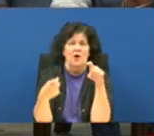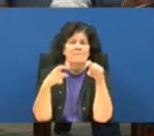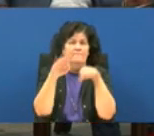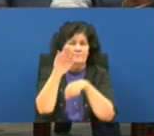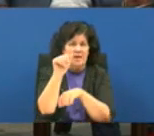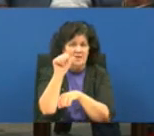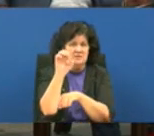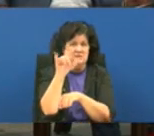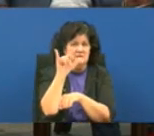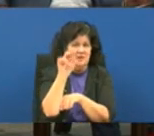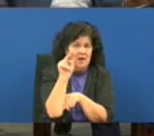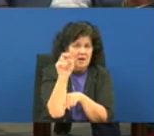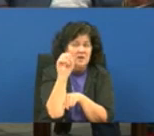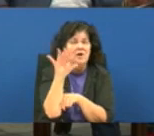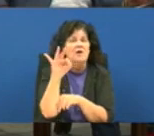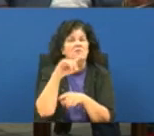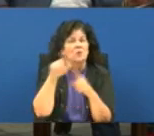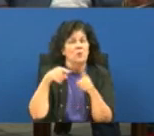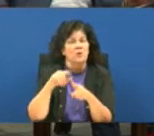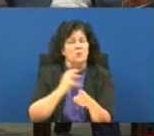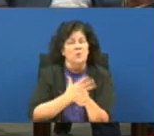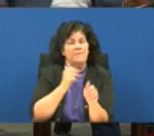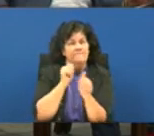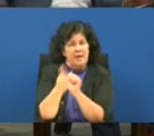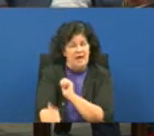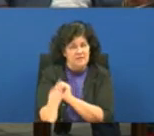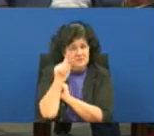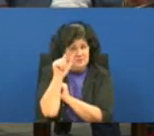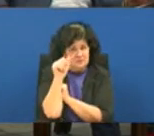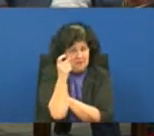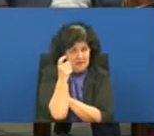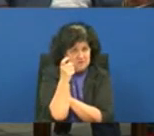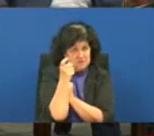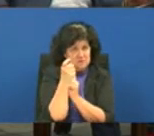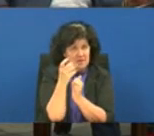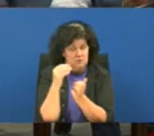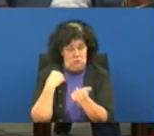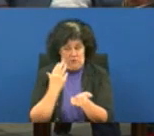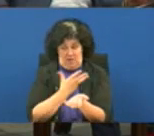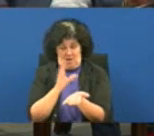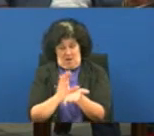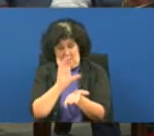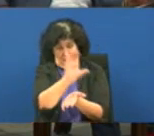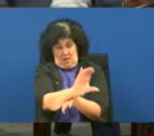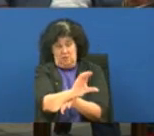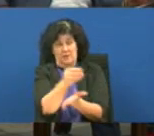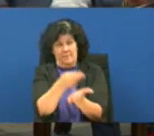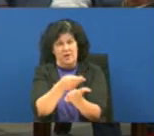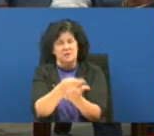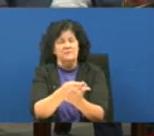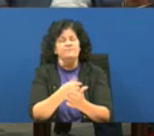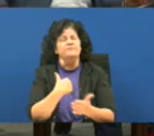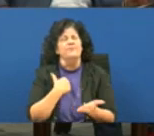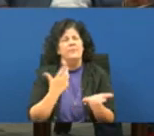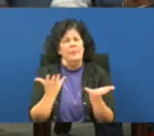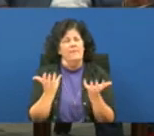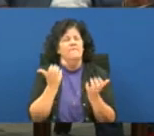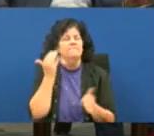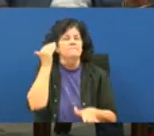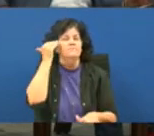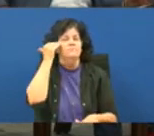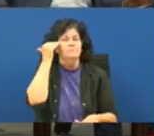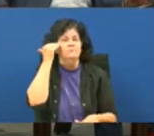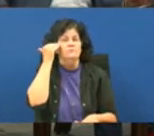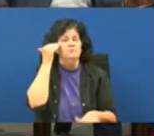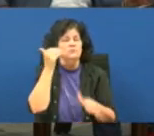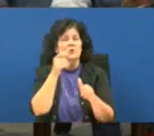of when we pass the tax and handed over money i want to know everybody